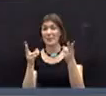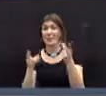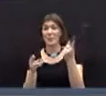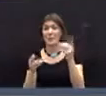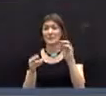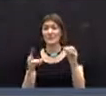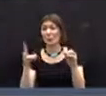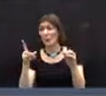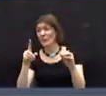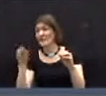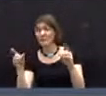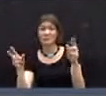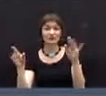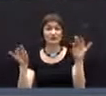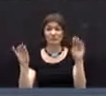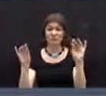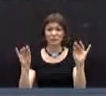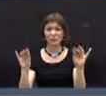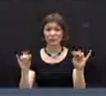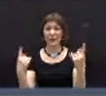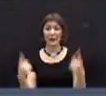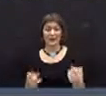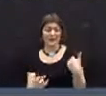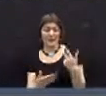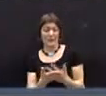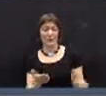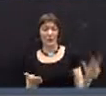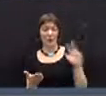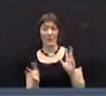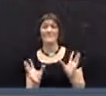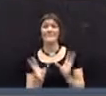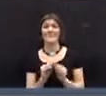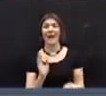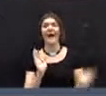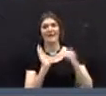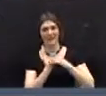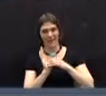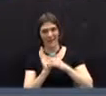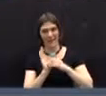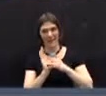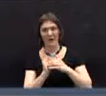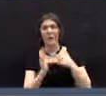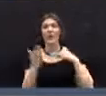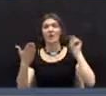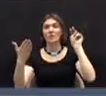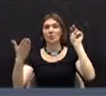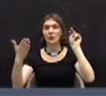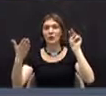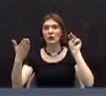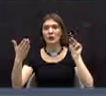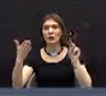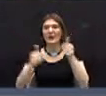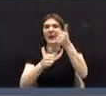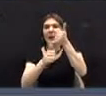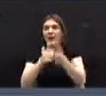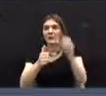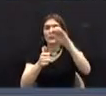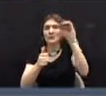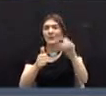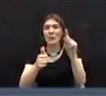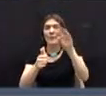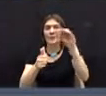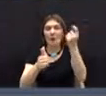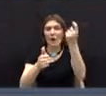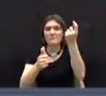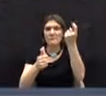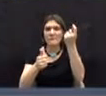And at a meeting approximately three weeks ago, I believe, we went through each and every one of the 1% cuts or all the